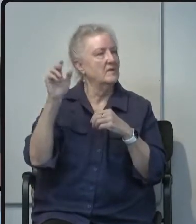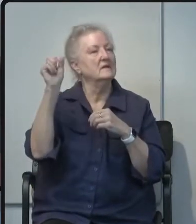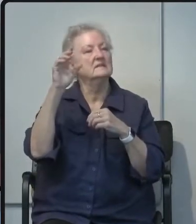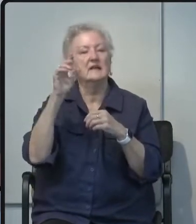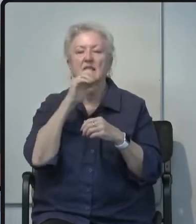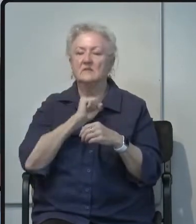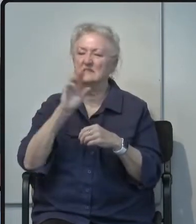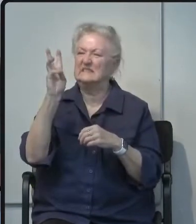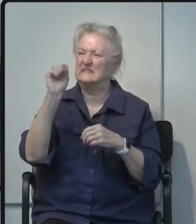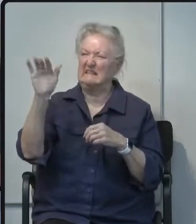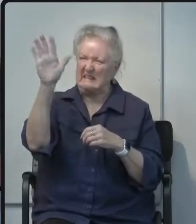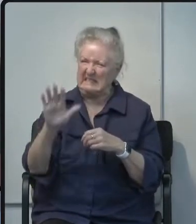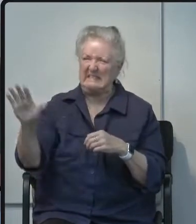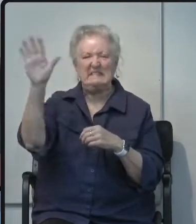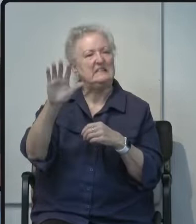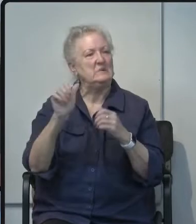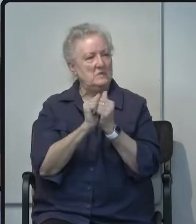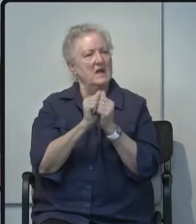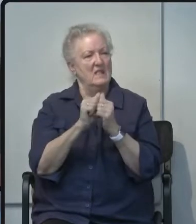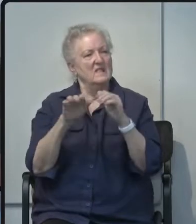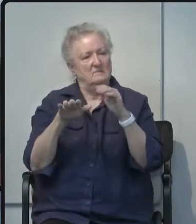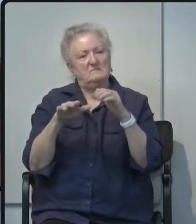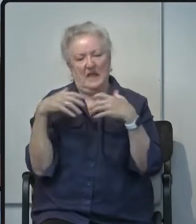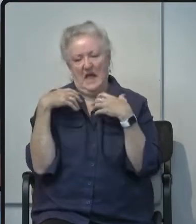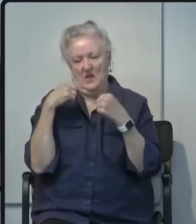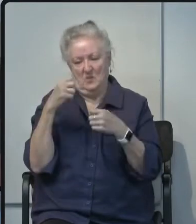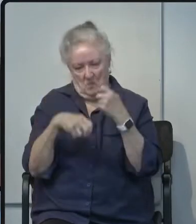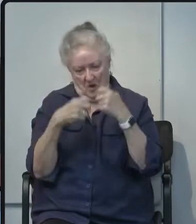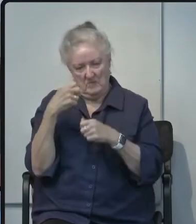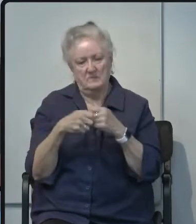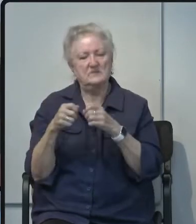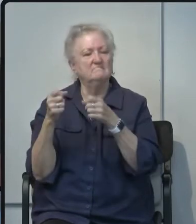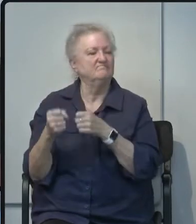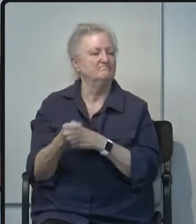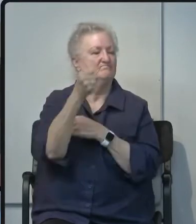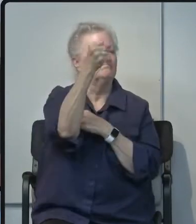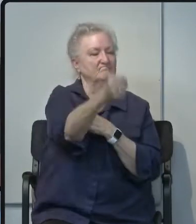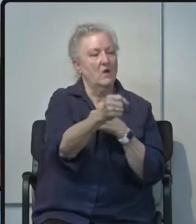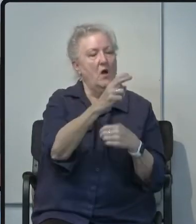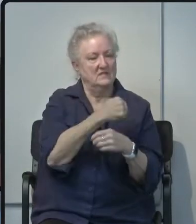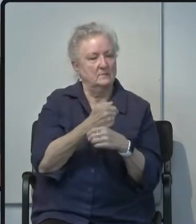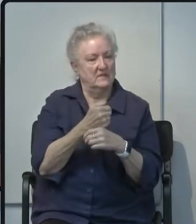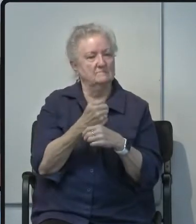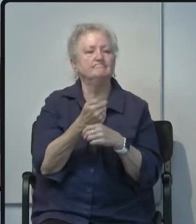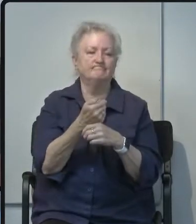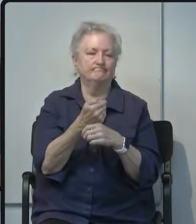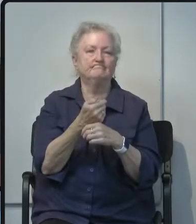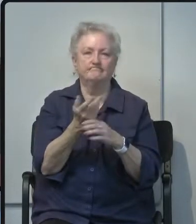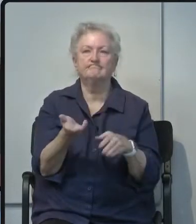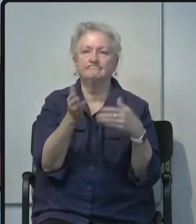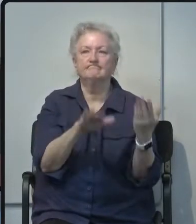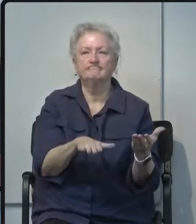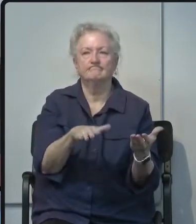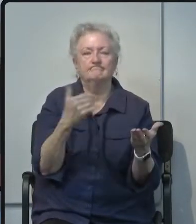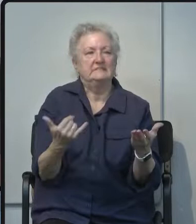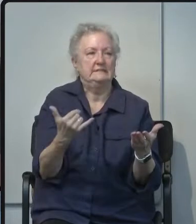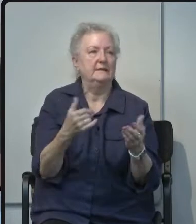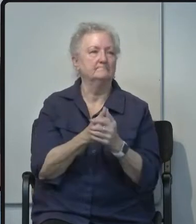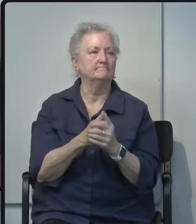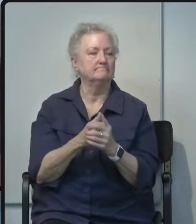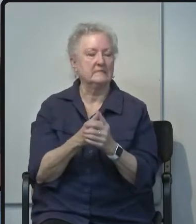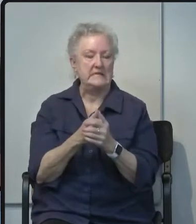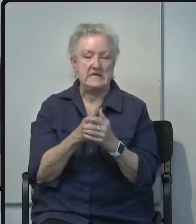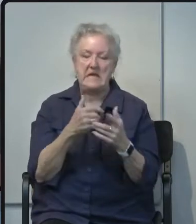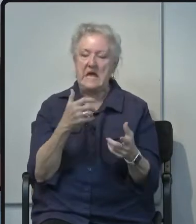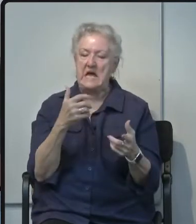problems who was hospitalized succumb to the viral illness today I would like